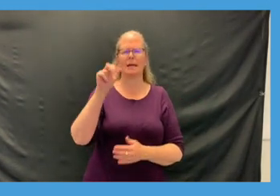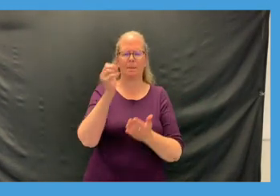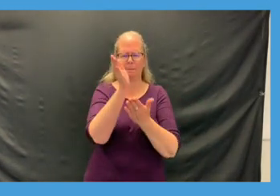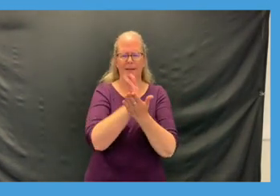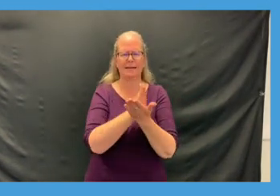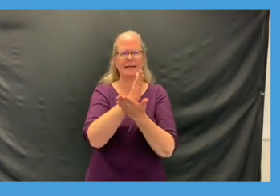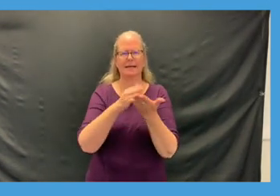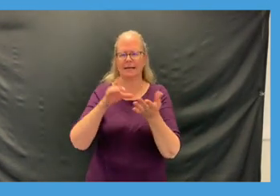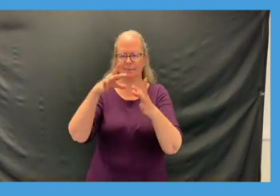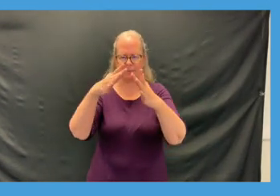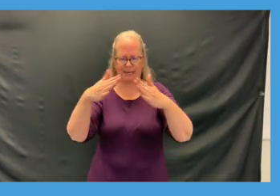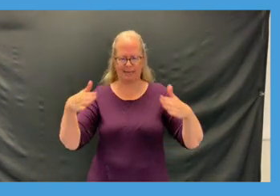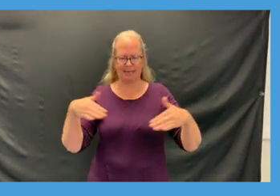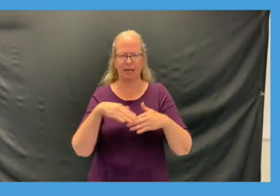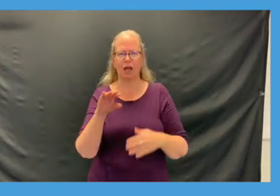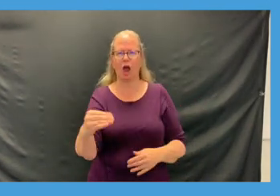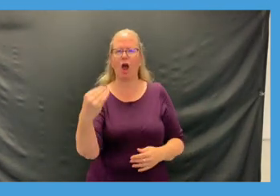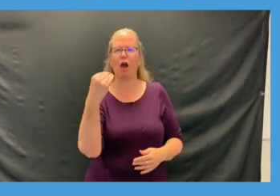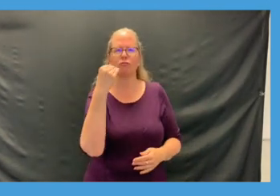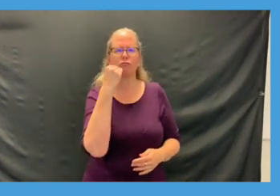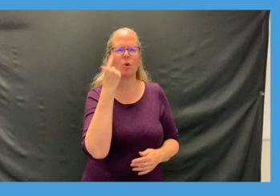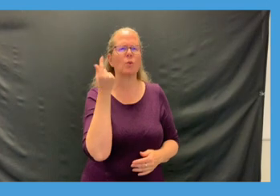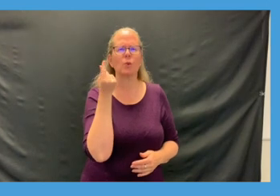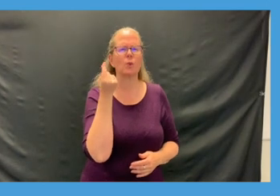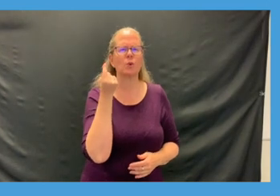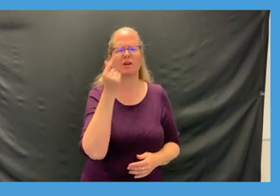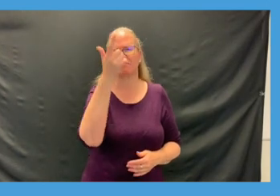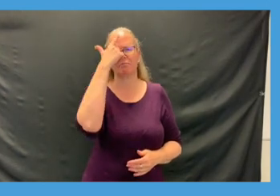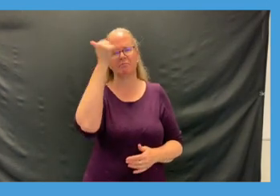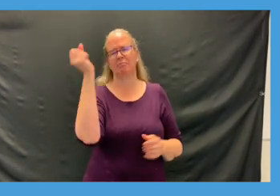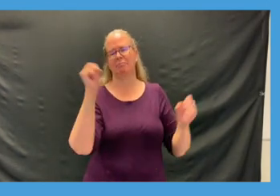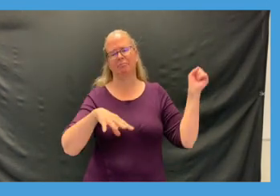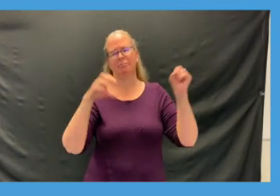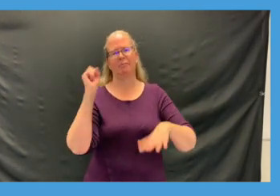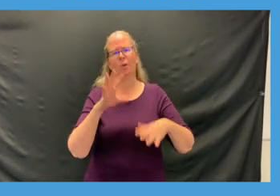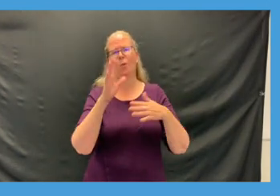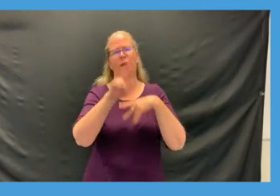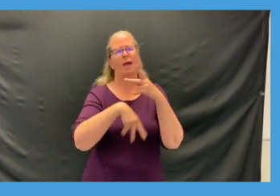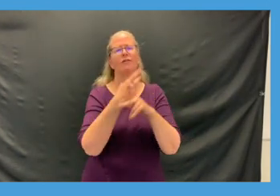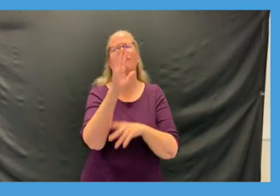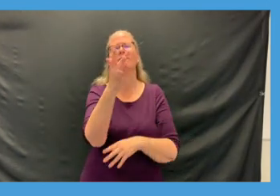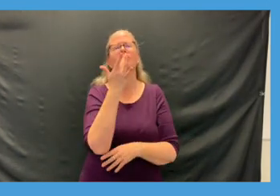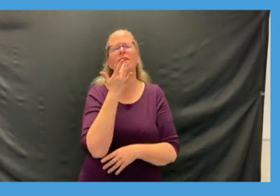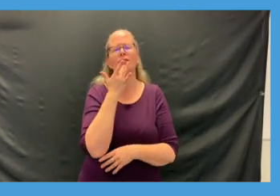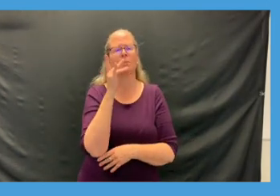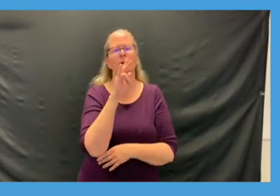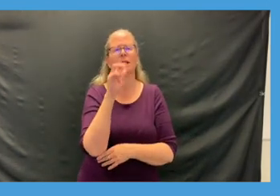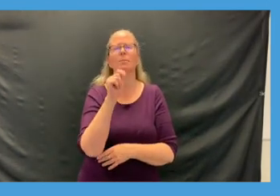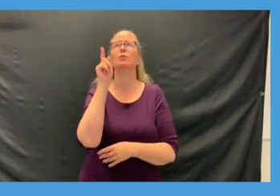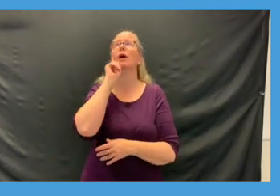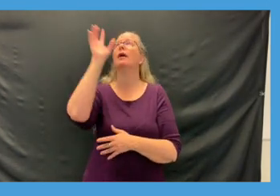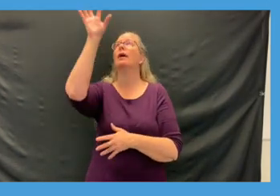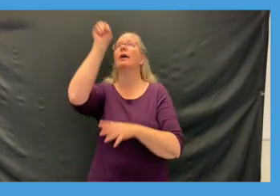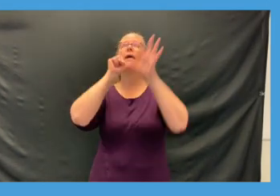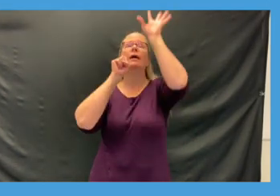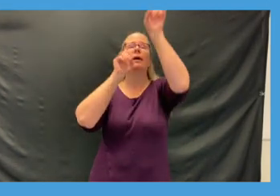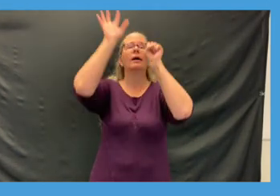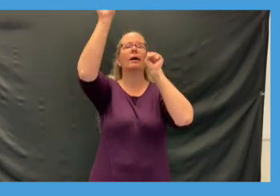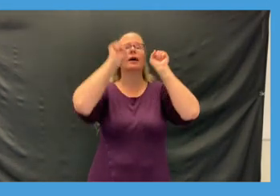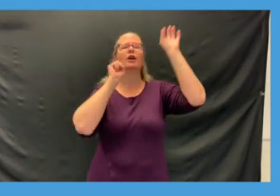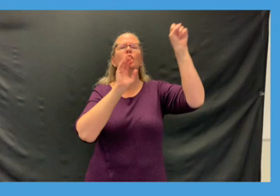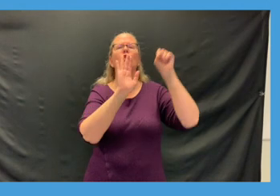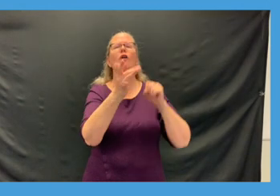a big piece of pizza whatever you'd like and you're gonna reach up and as my friend Aspen would say you get to pick